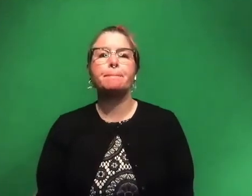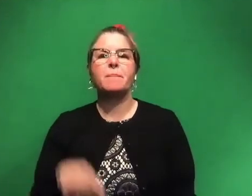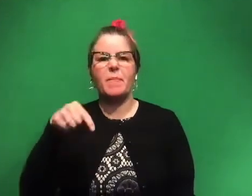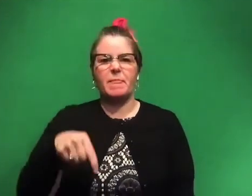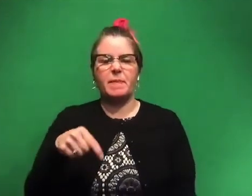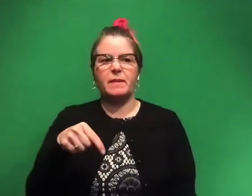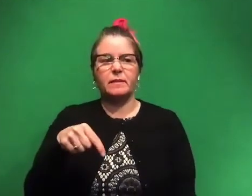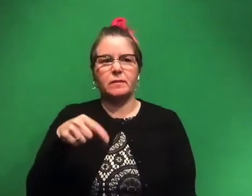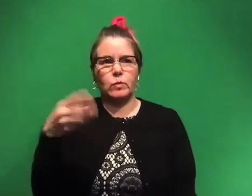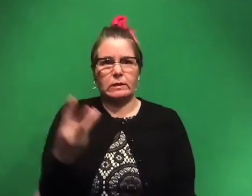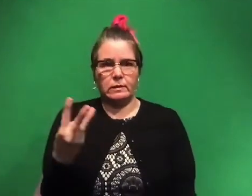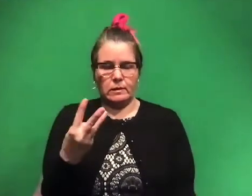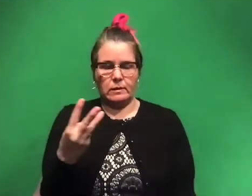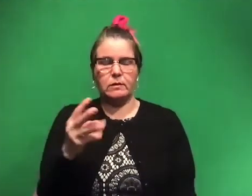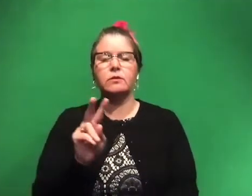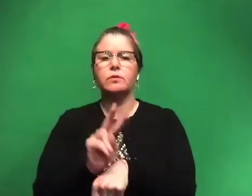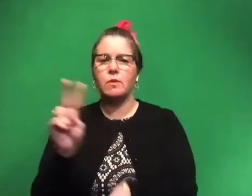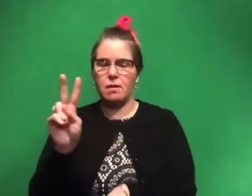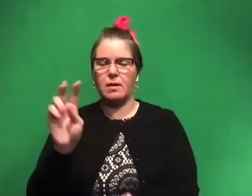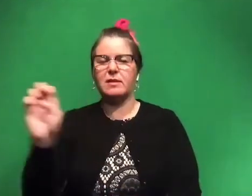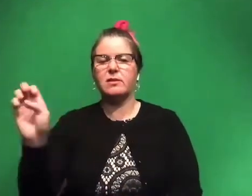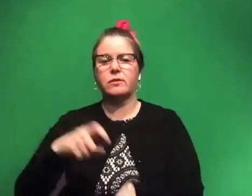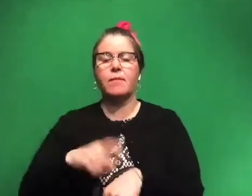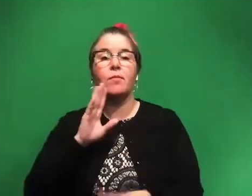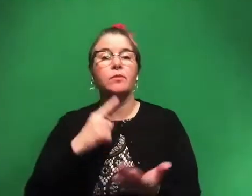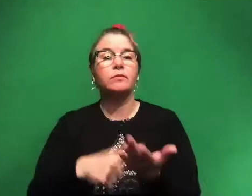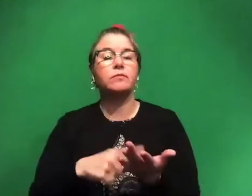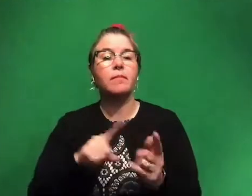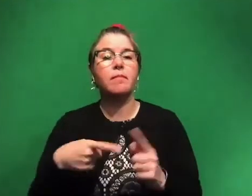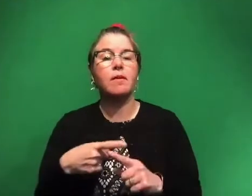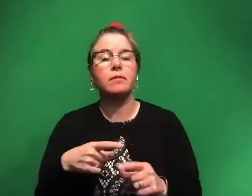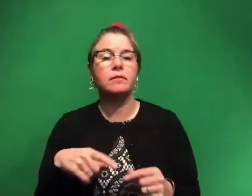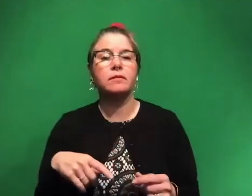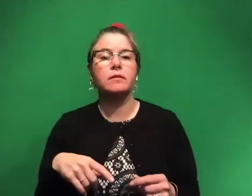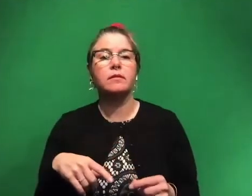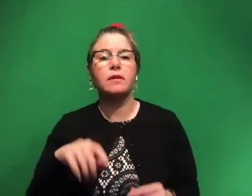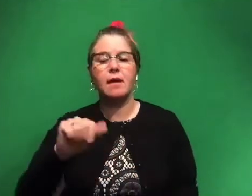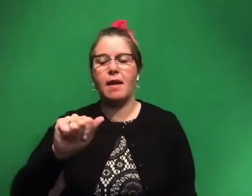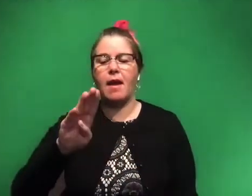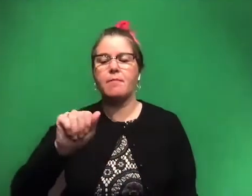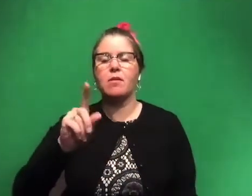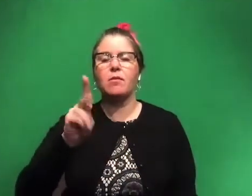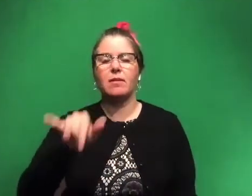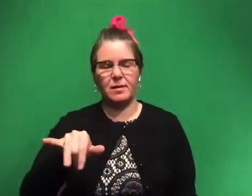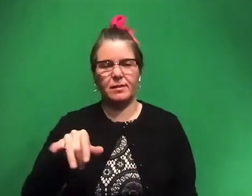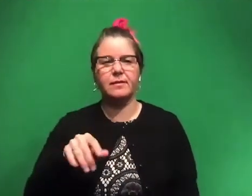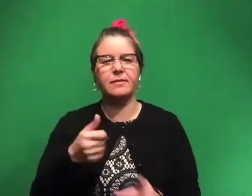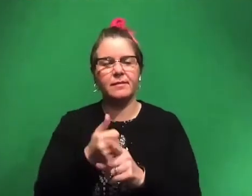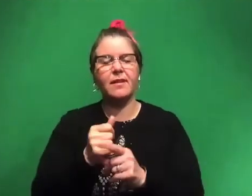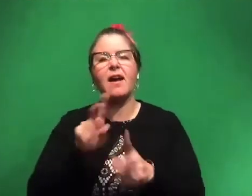Wednesday at 2 p.m. Eastern, we're going to be talking about abalone, which are a type of snail.